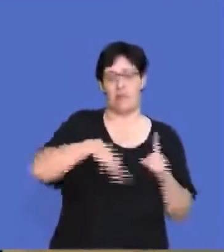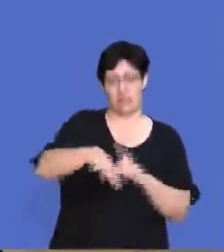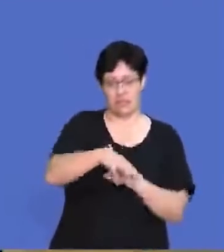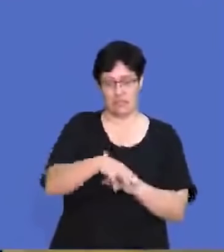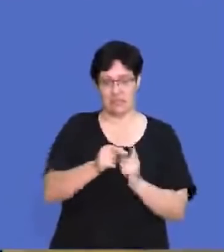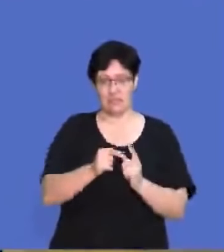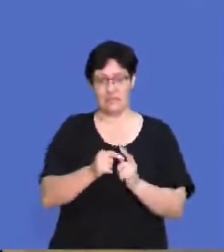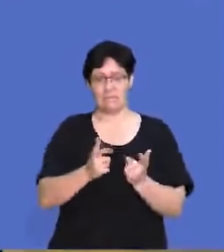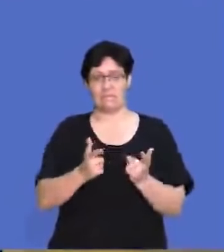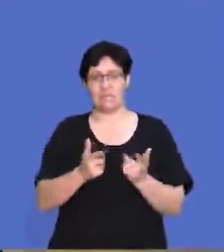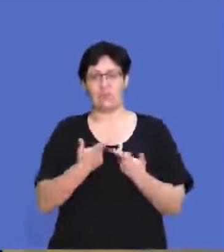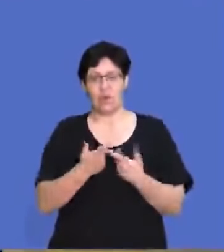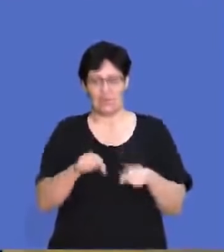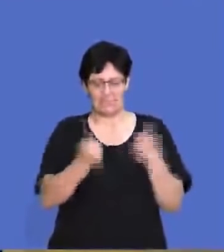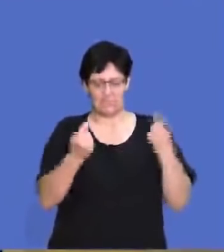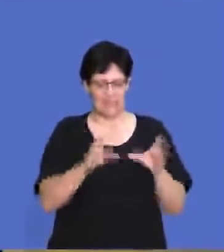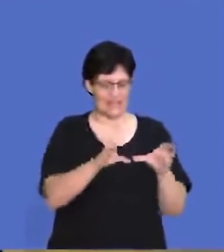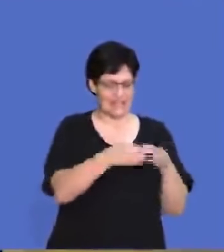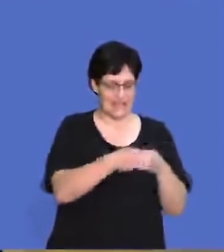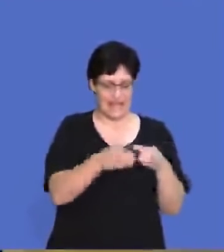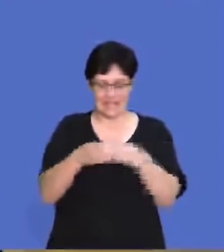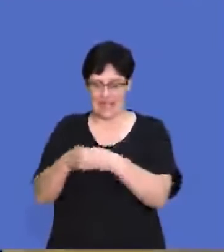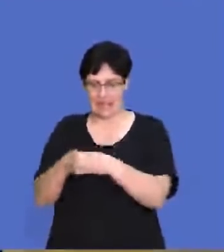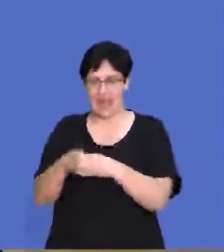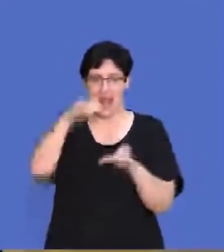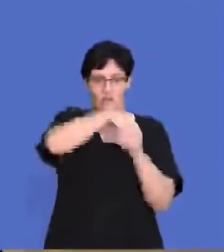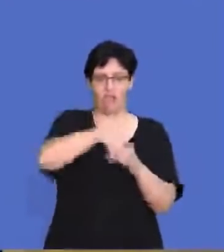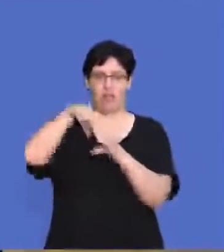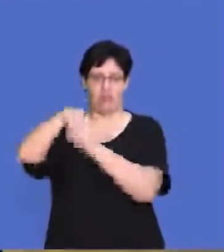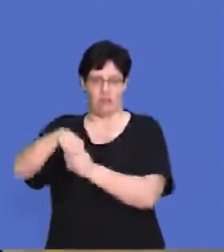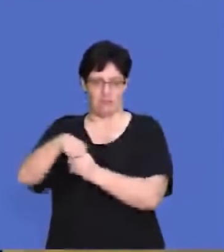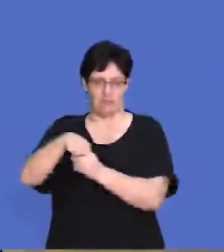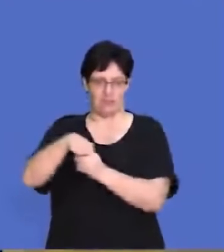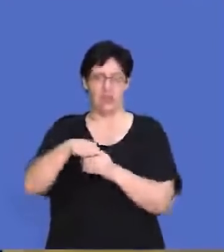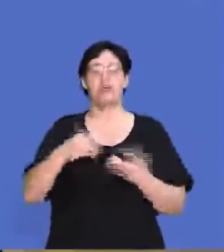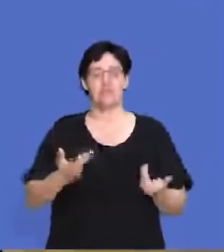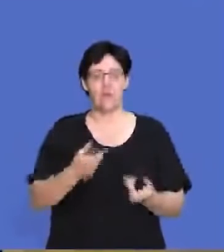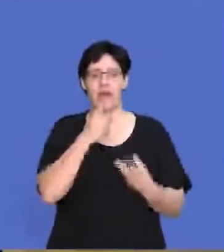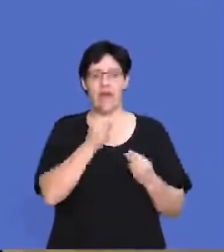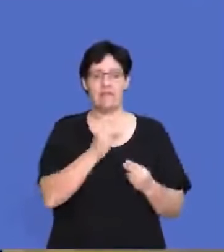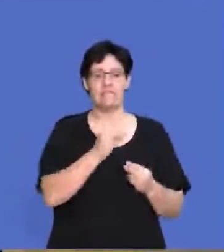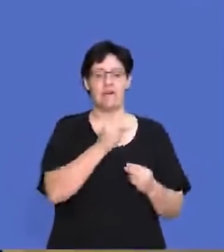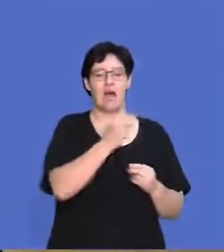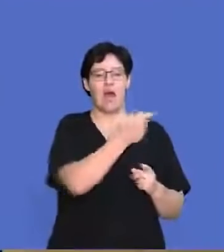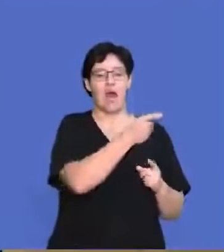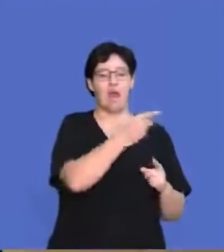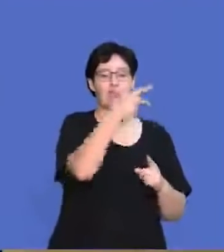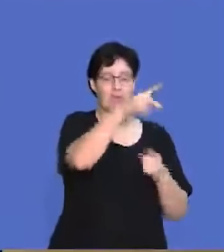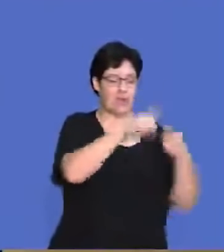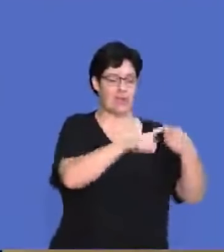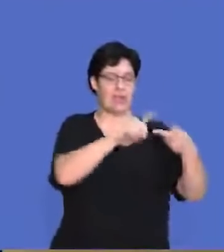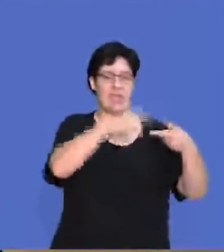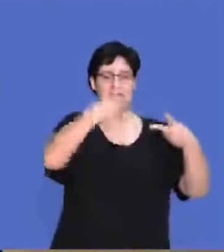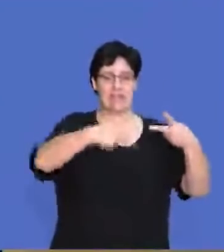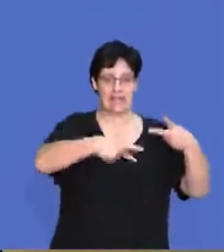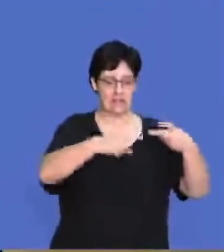people get confused between the different sectors of the economy, whereby you have the primary sector, you have the